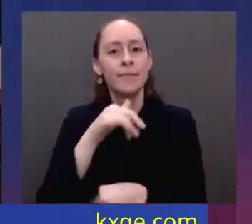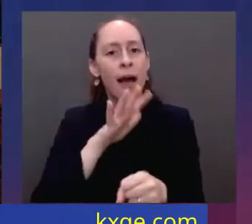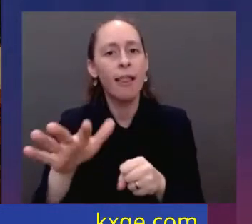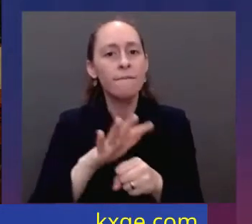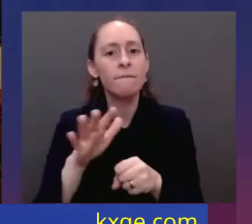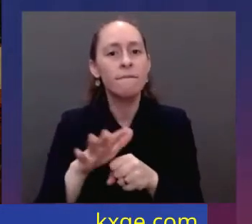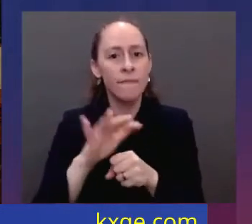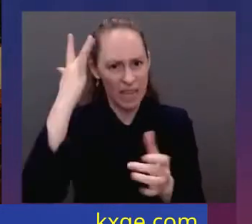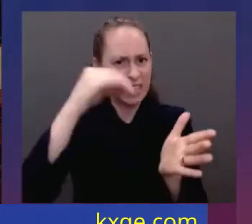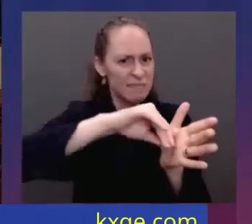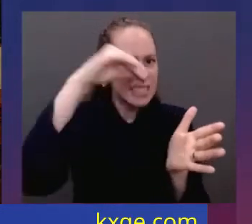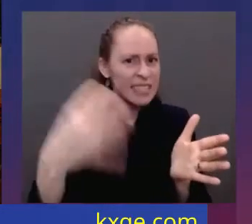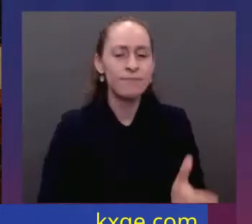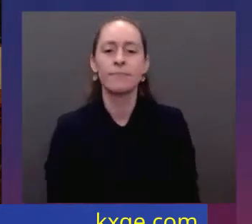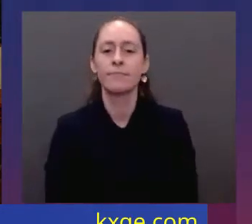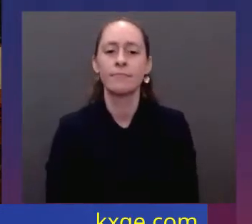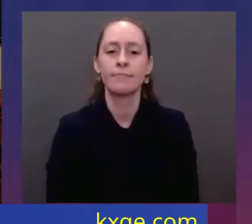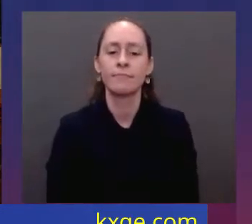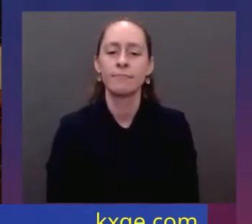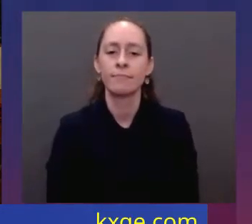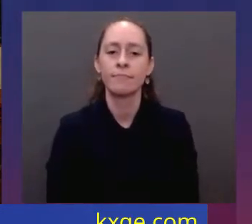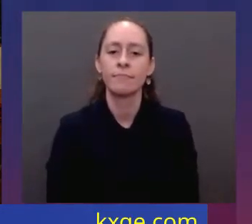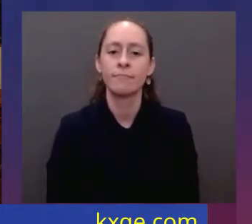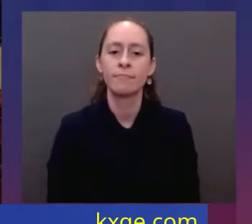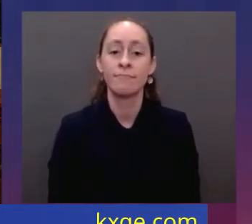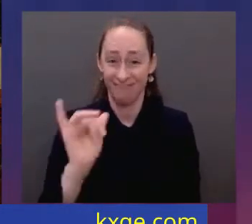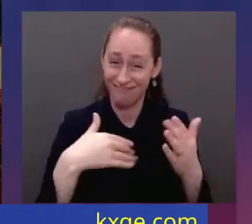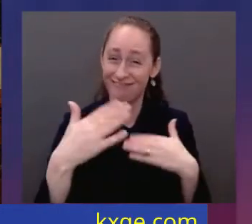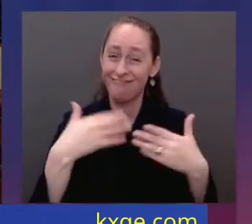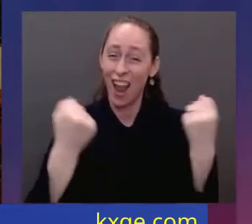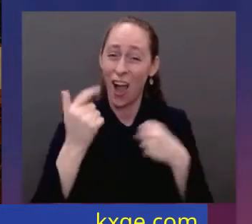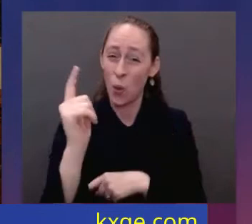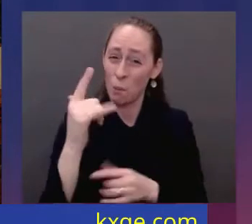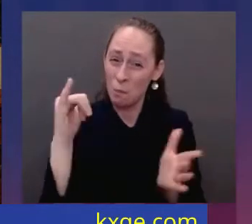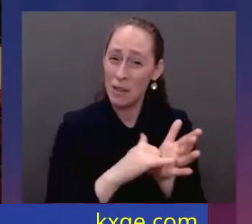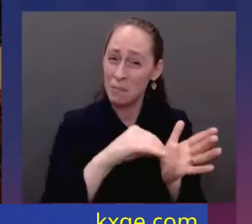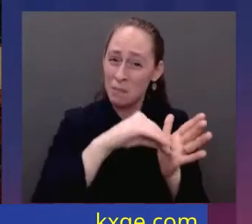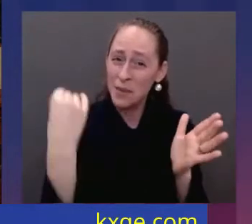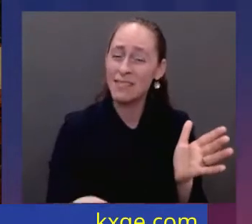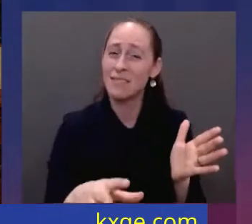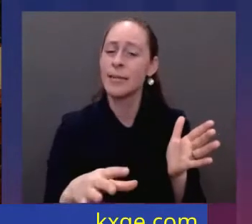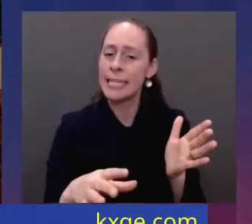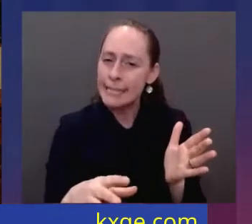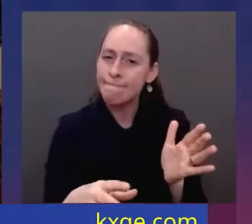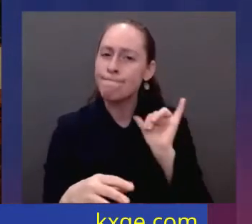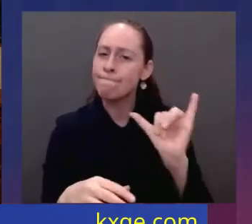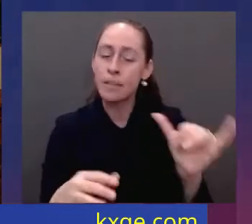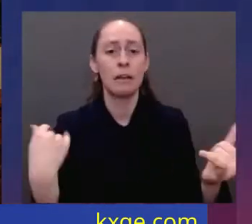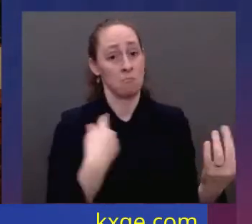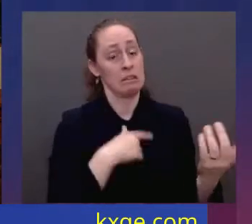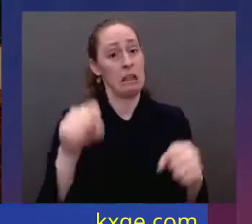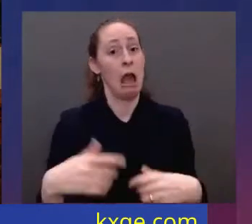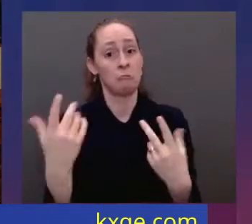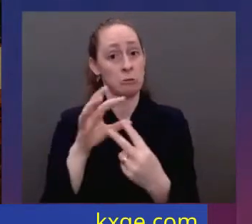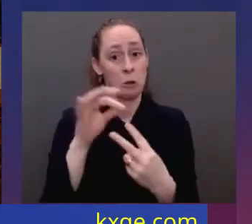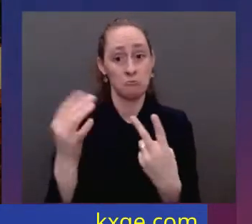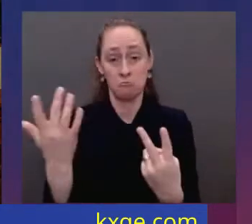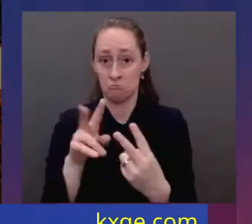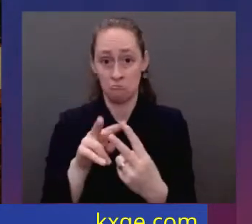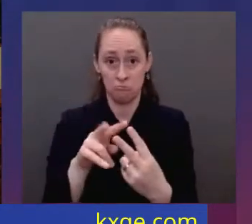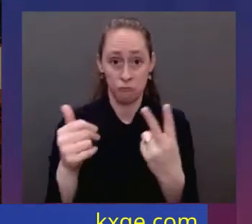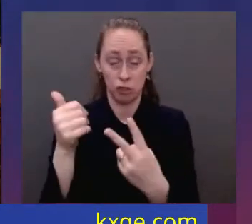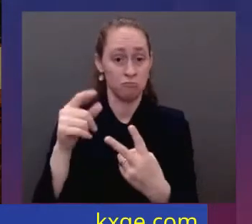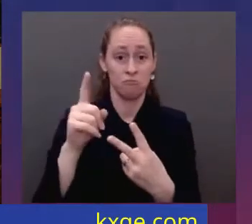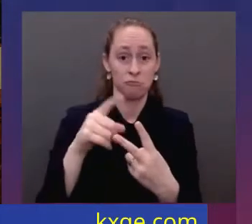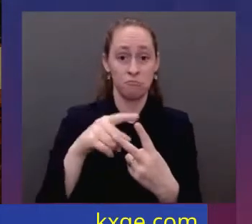especially used vehicles as well. And so we have a choice. One way to fight inflation is to drive down wages and make Americans poor. I think I have a better idea